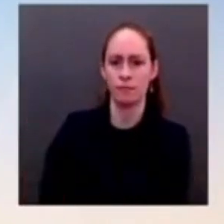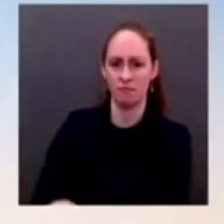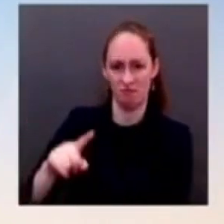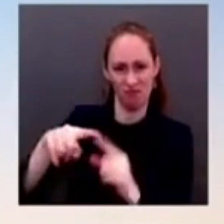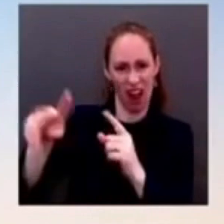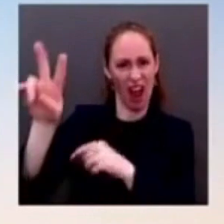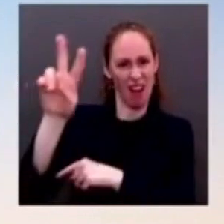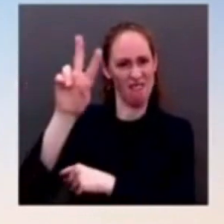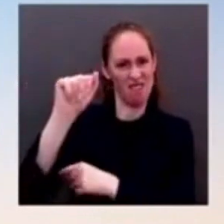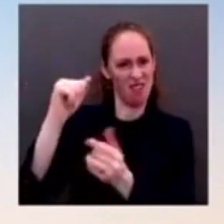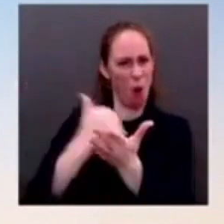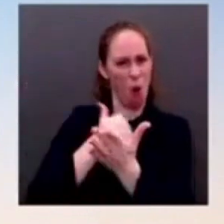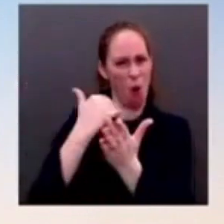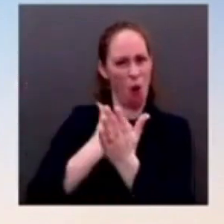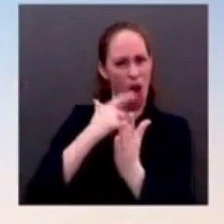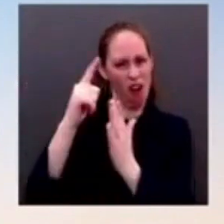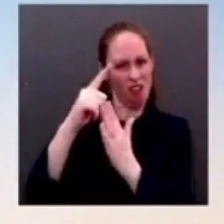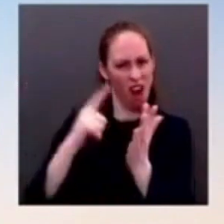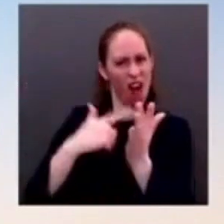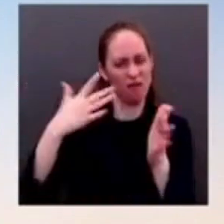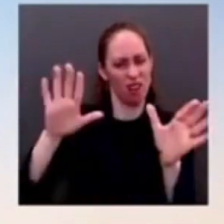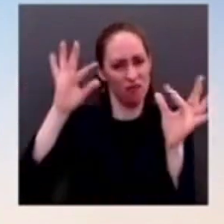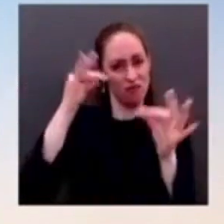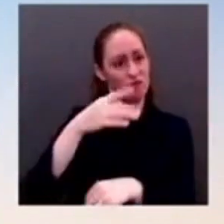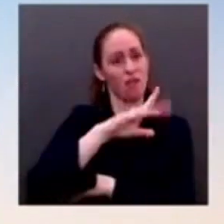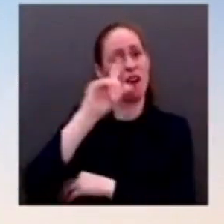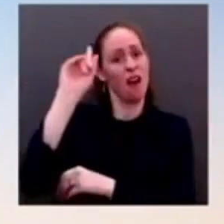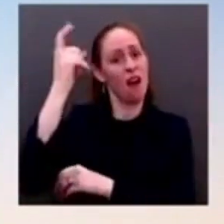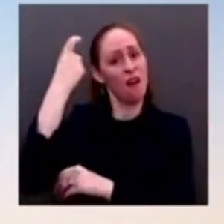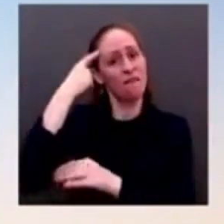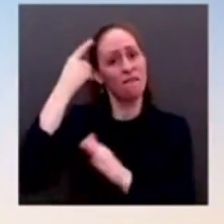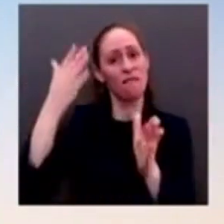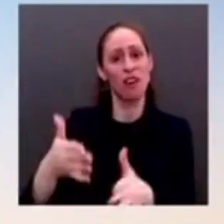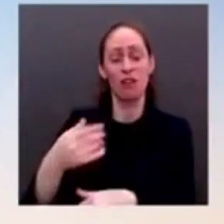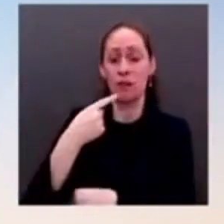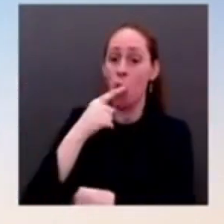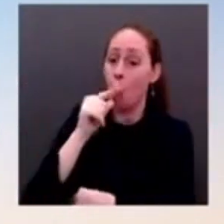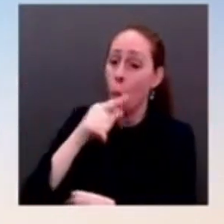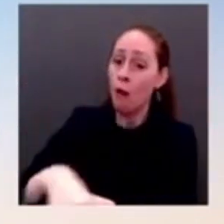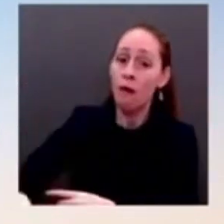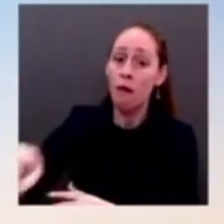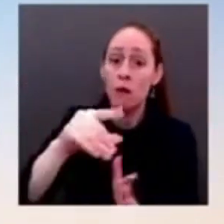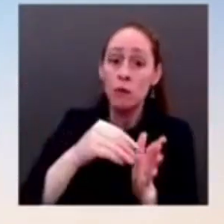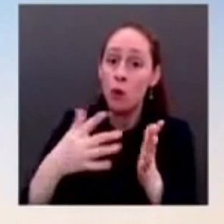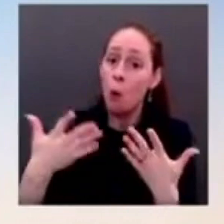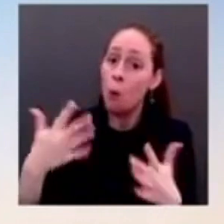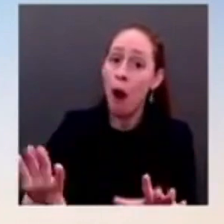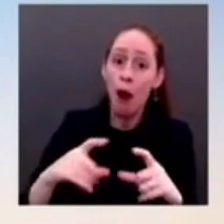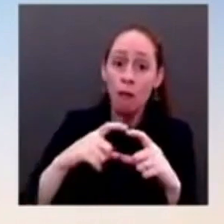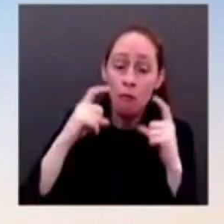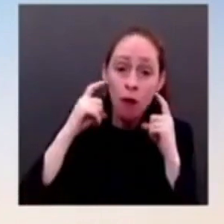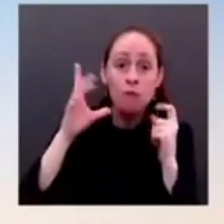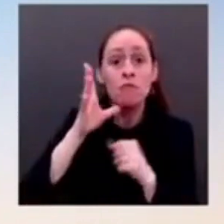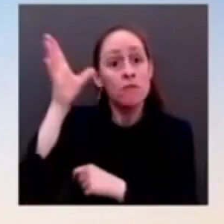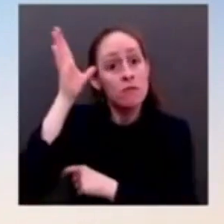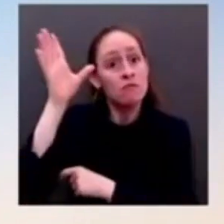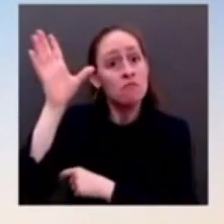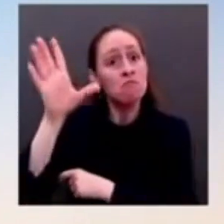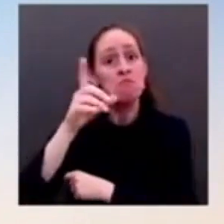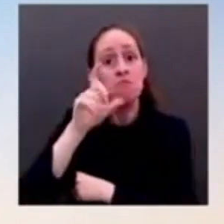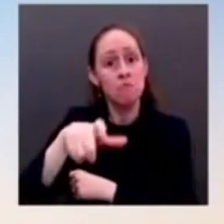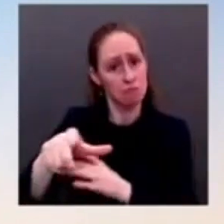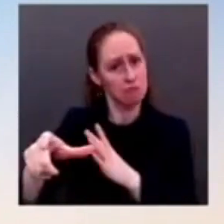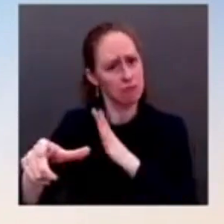masks if their parents say that they don't think they need to wear masks. So if a parent wants to send their school,